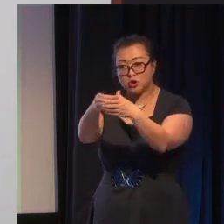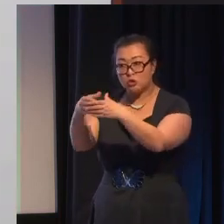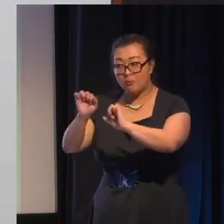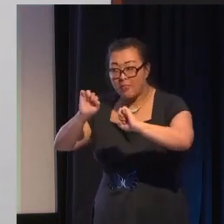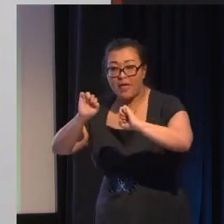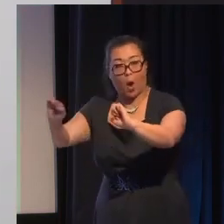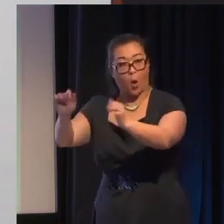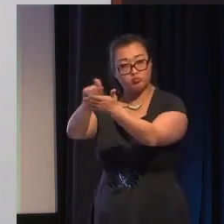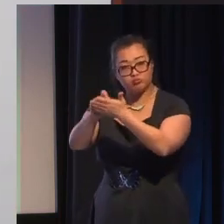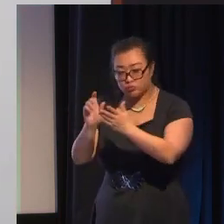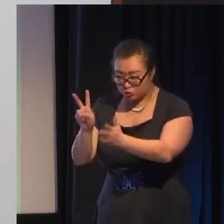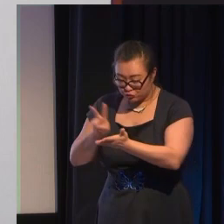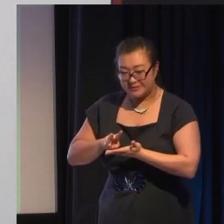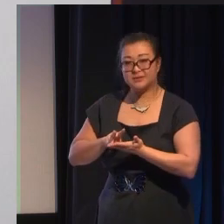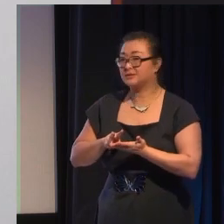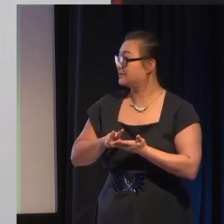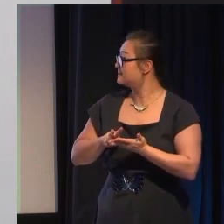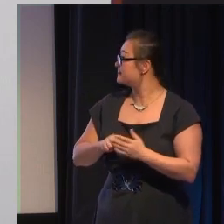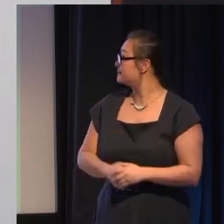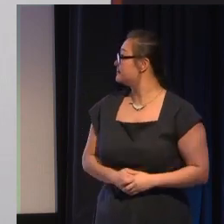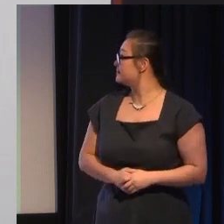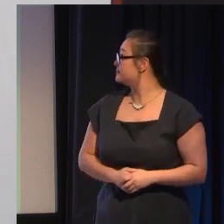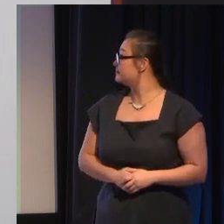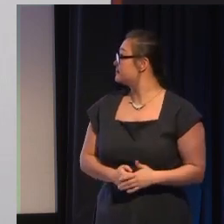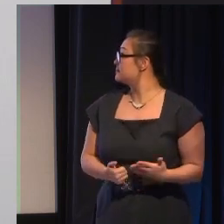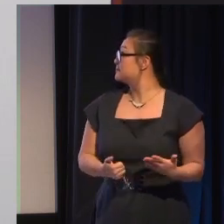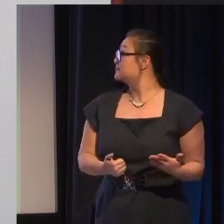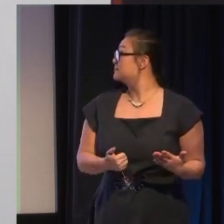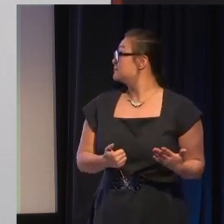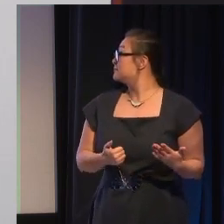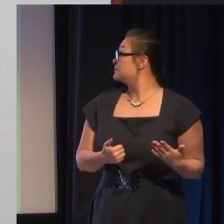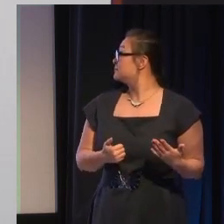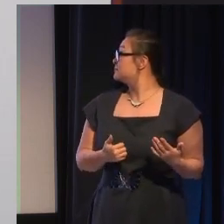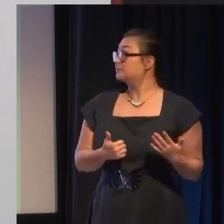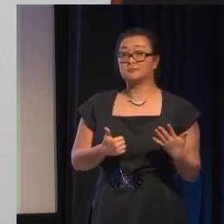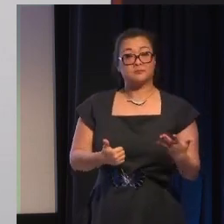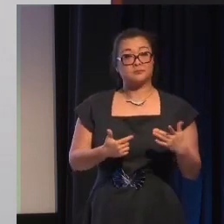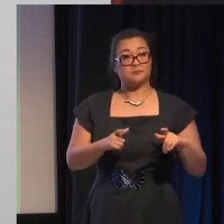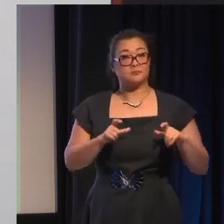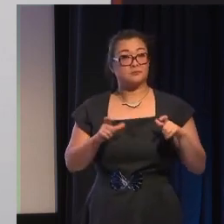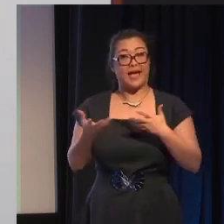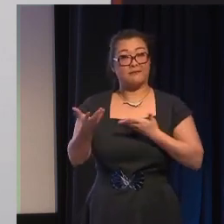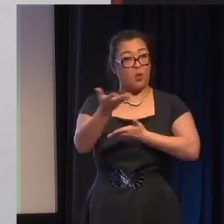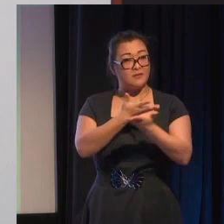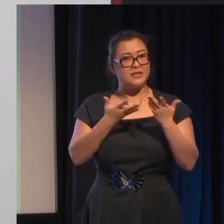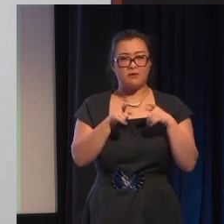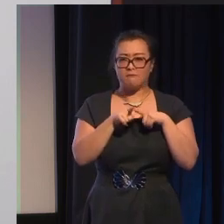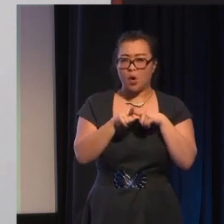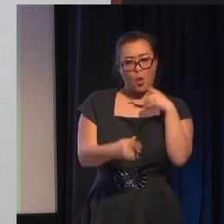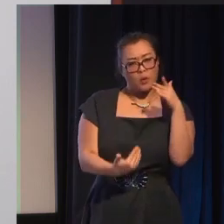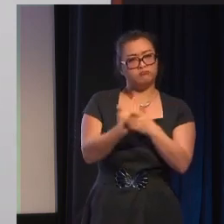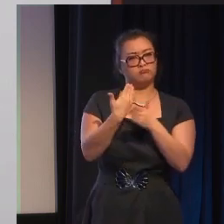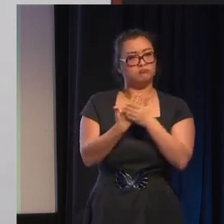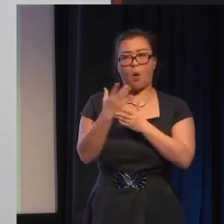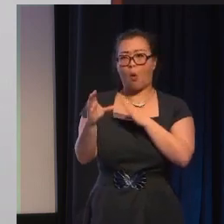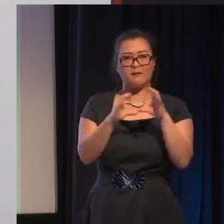get current with these conversations about representation and diversity follow the critical discourse and really listen